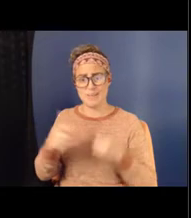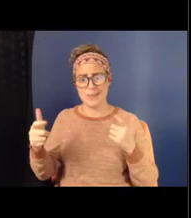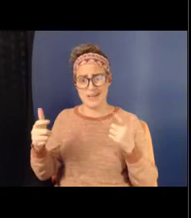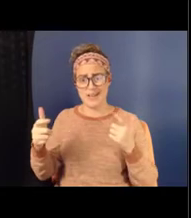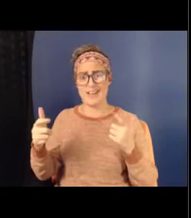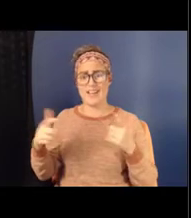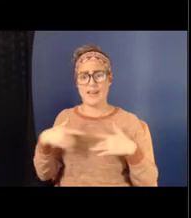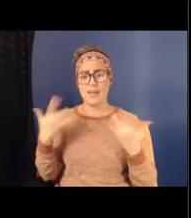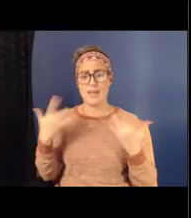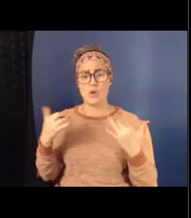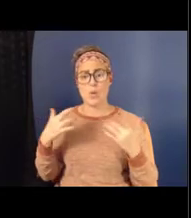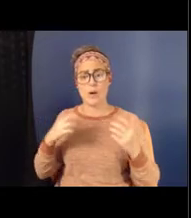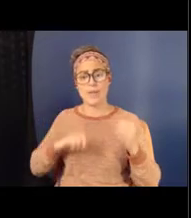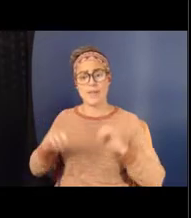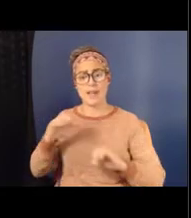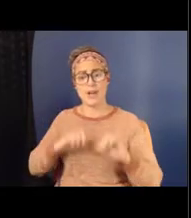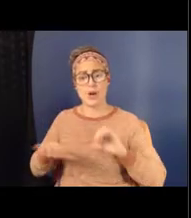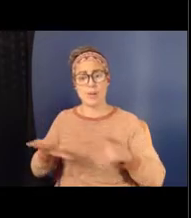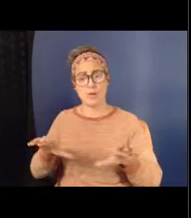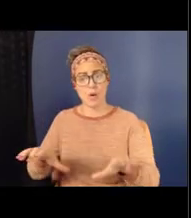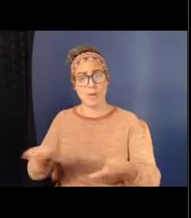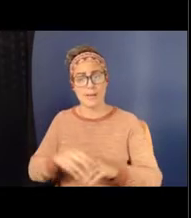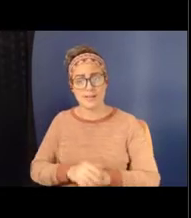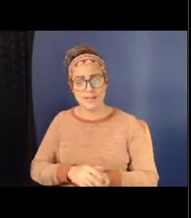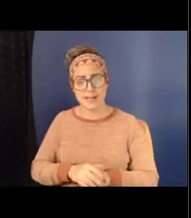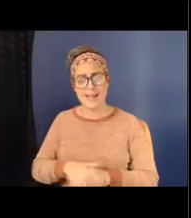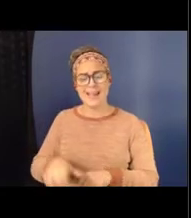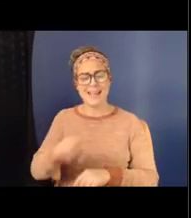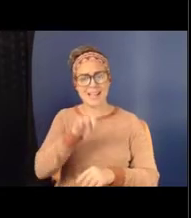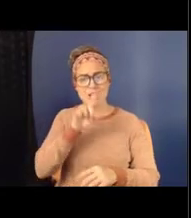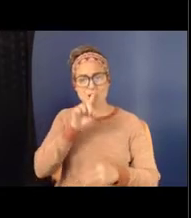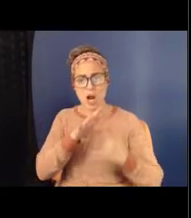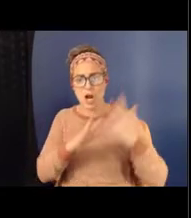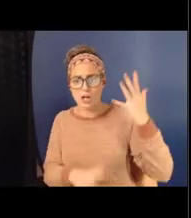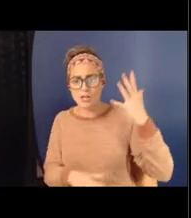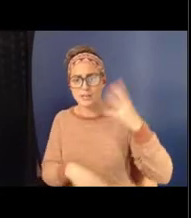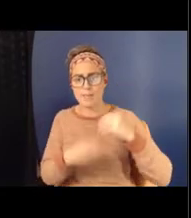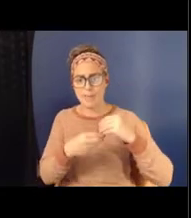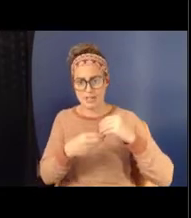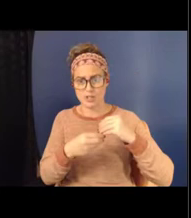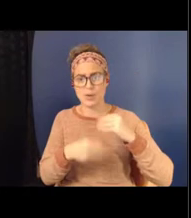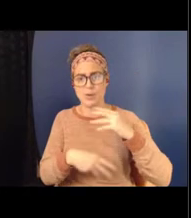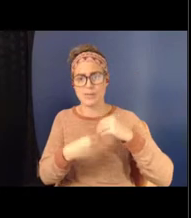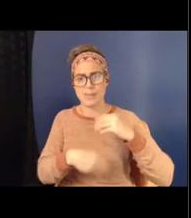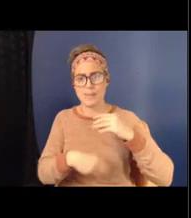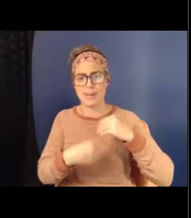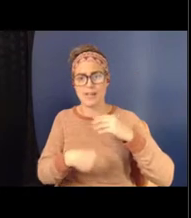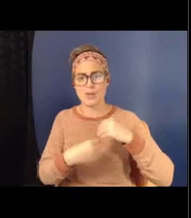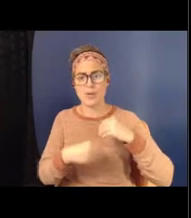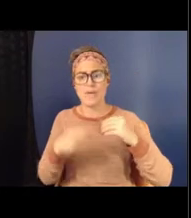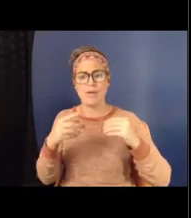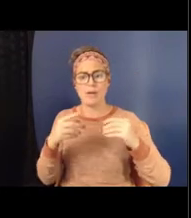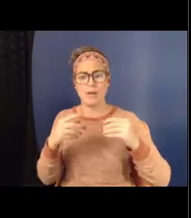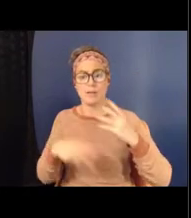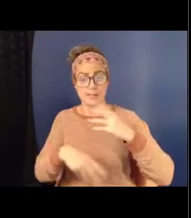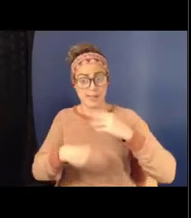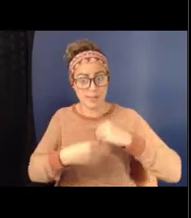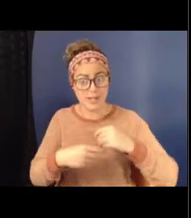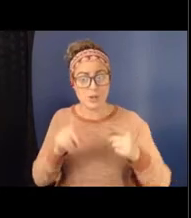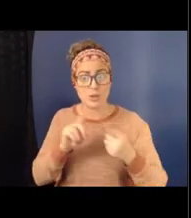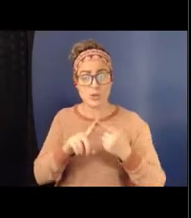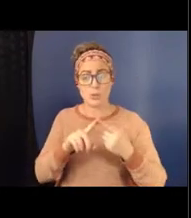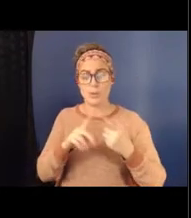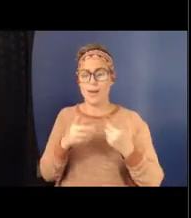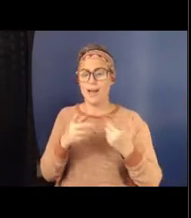These are supplemental to our more intensive interventions, and therefore allow different